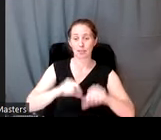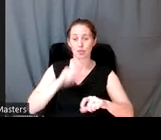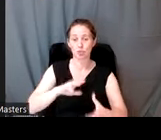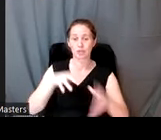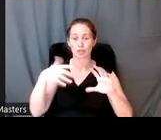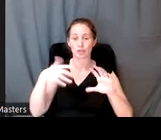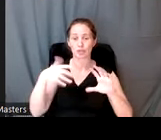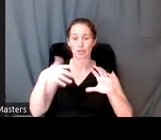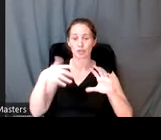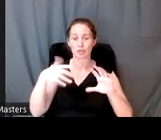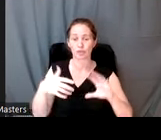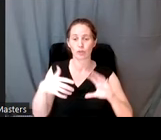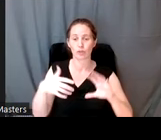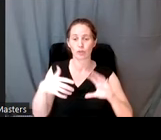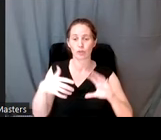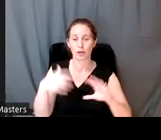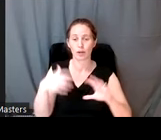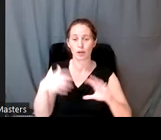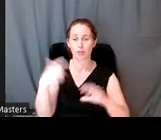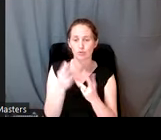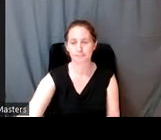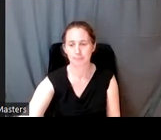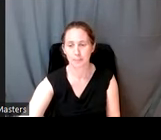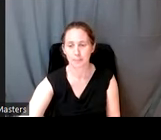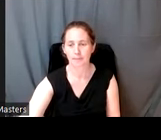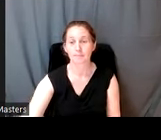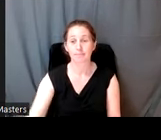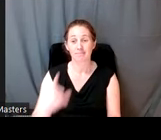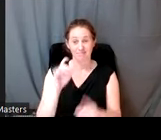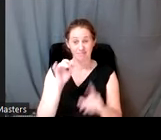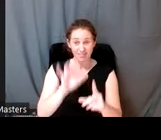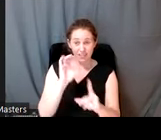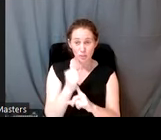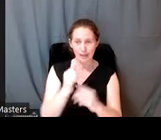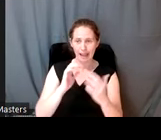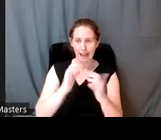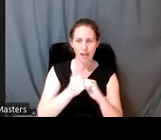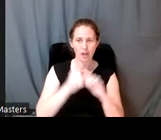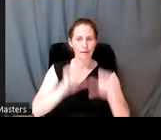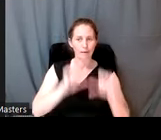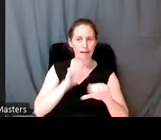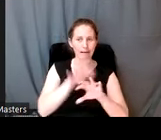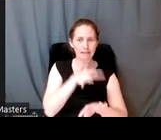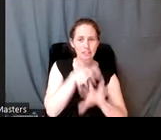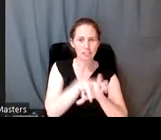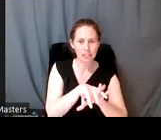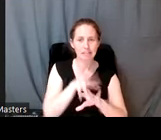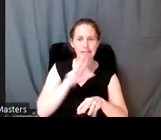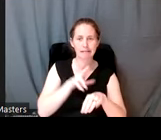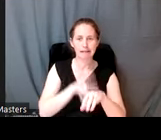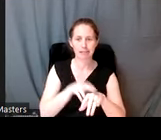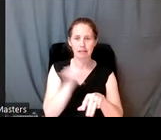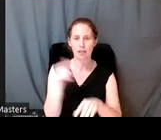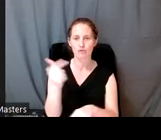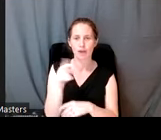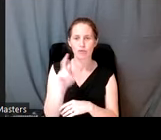Grand Ronde's cultural resources. Given this situation, how then can